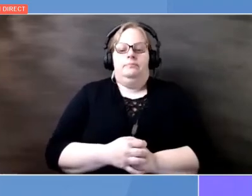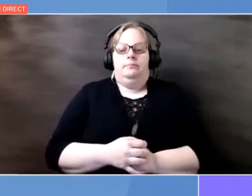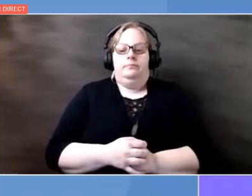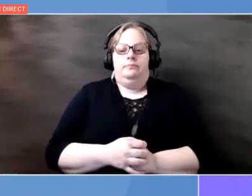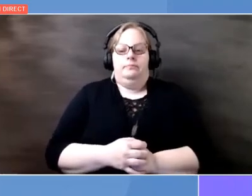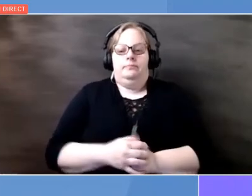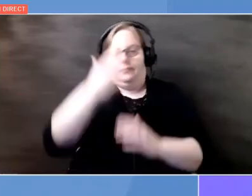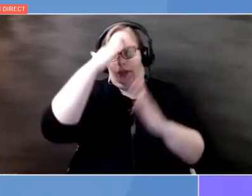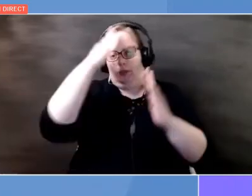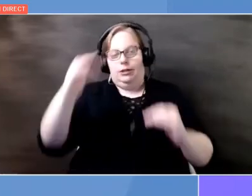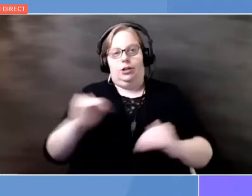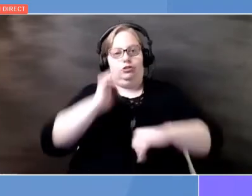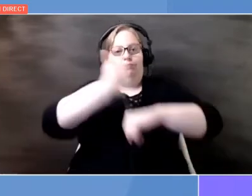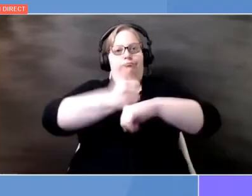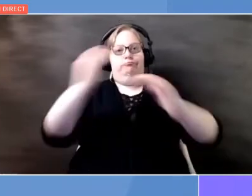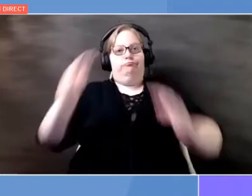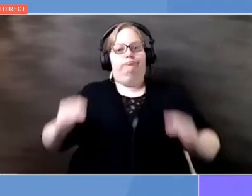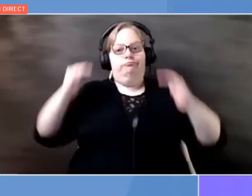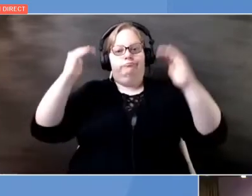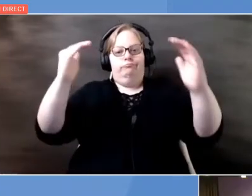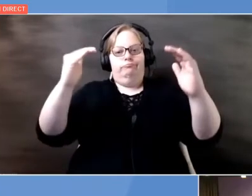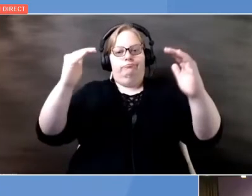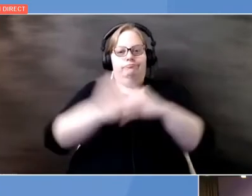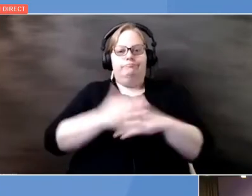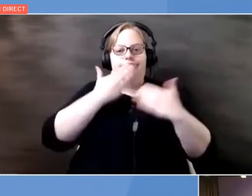expectation, and let us reach for the sky. Thank you.